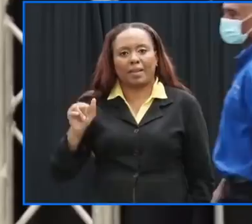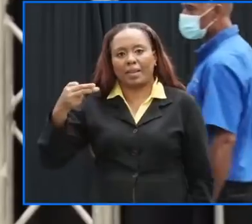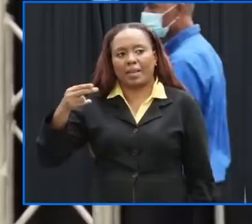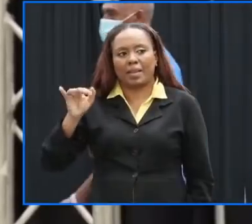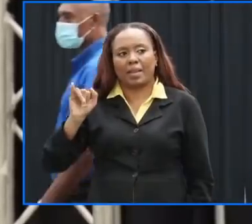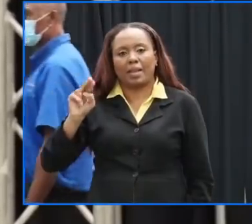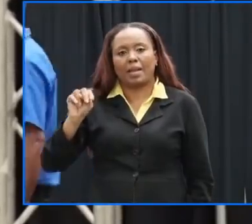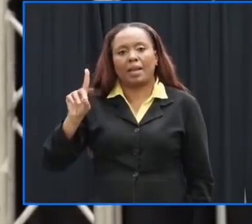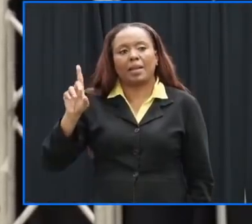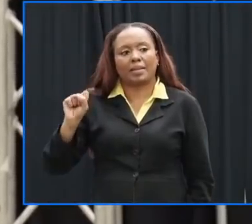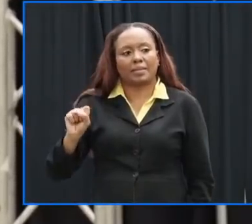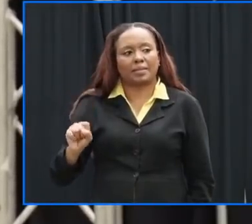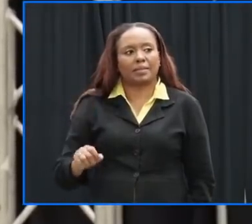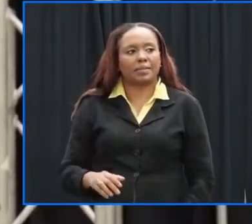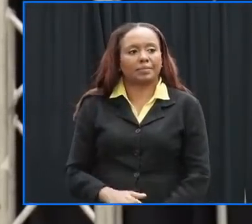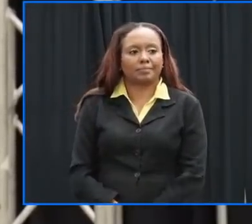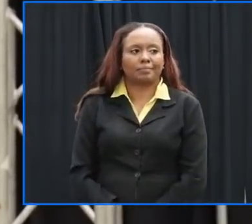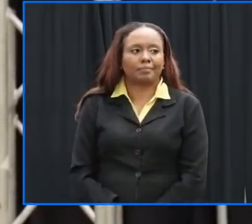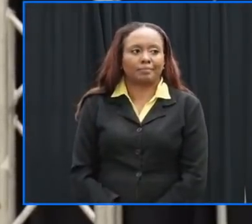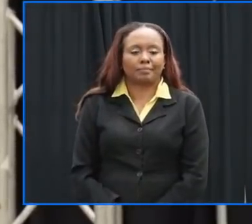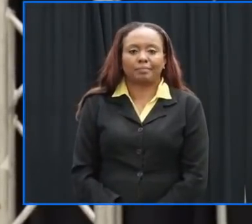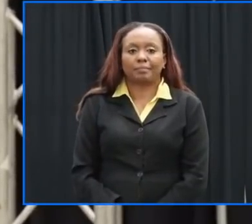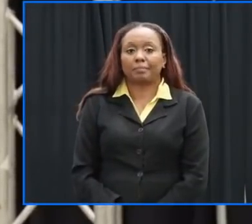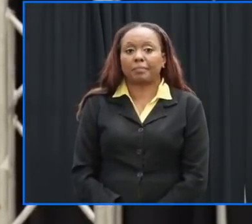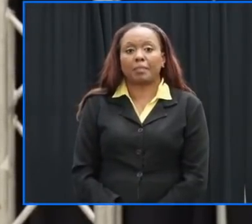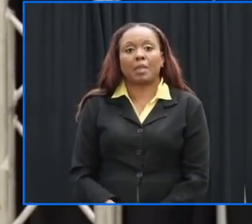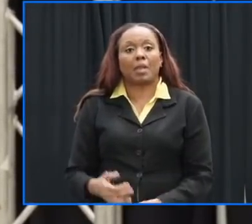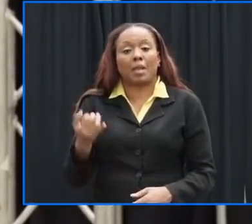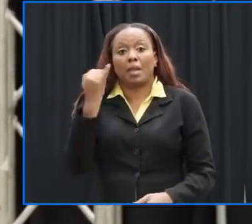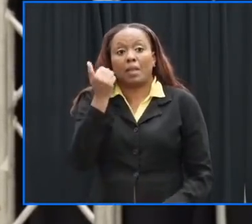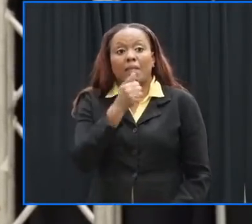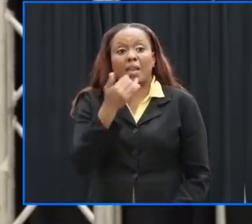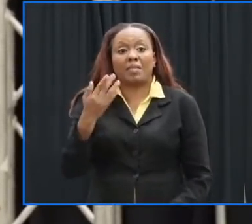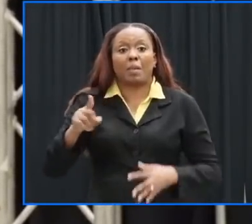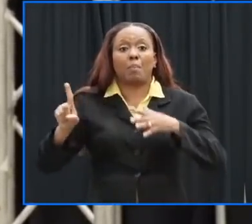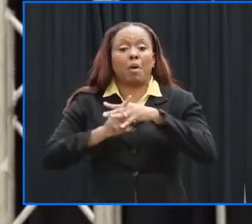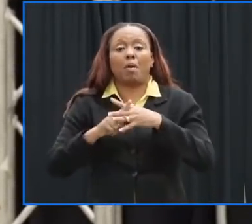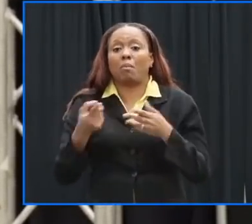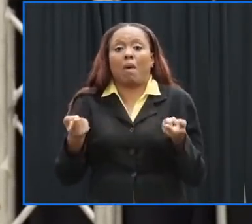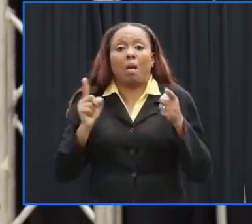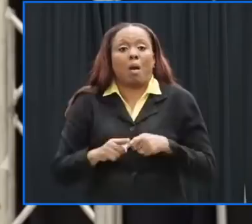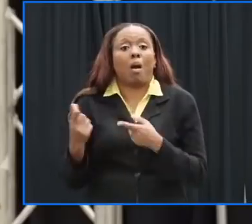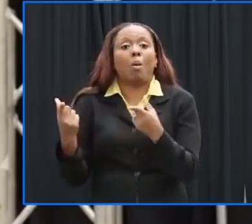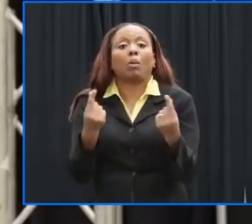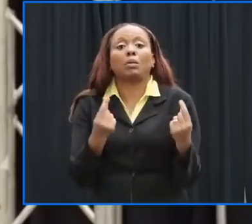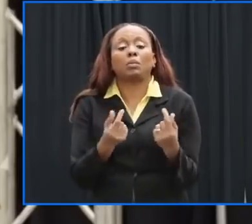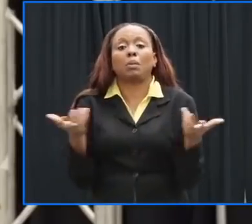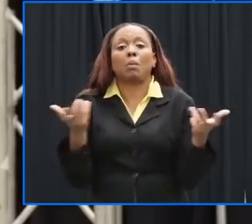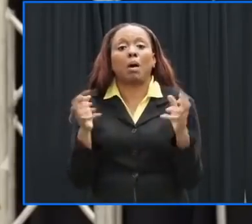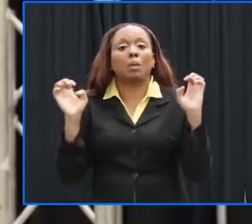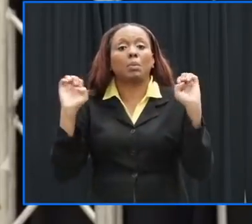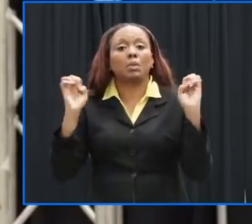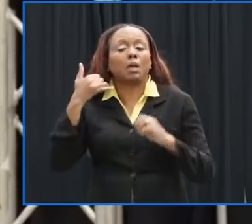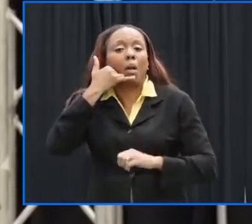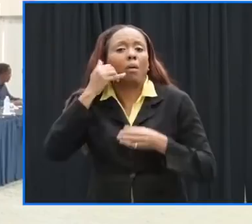barbarians can know what to do if anything happens the numbers for the dm and emergency contact numbers